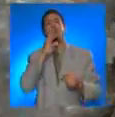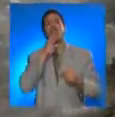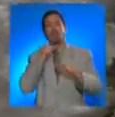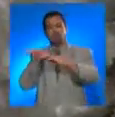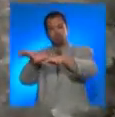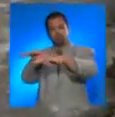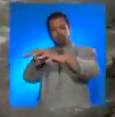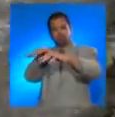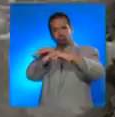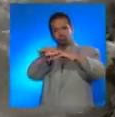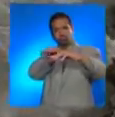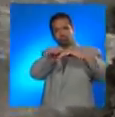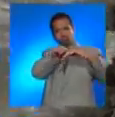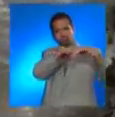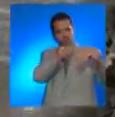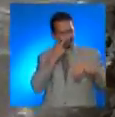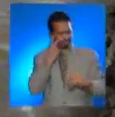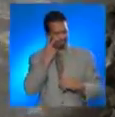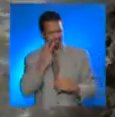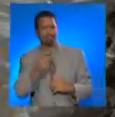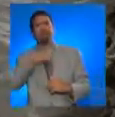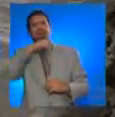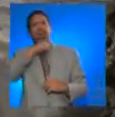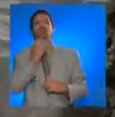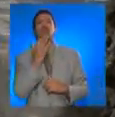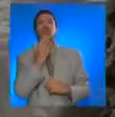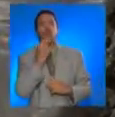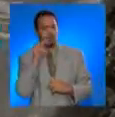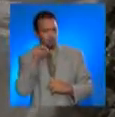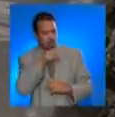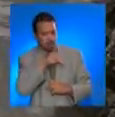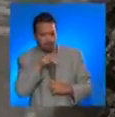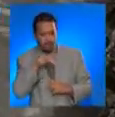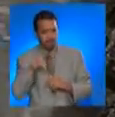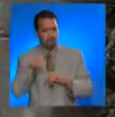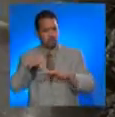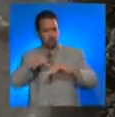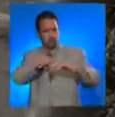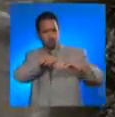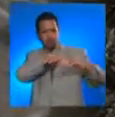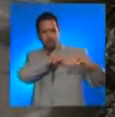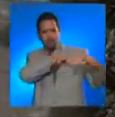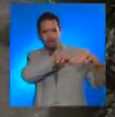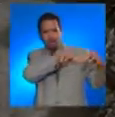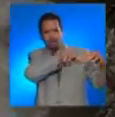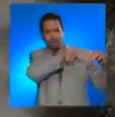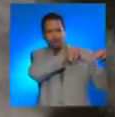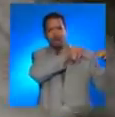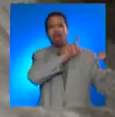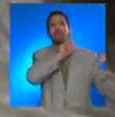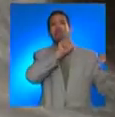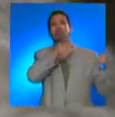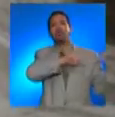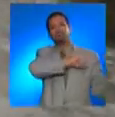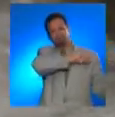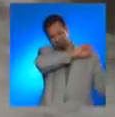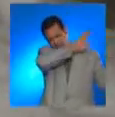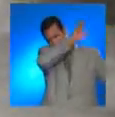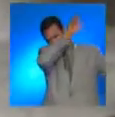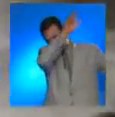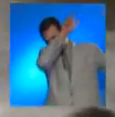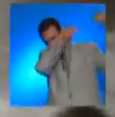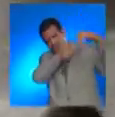to withdraw as it exposed reef and parts of the seabed. Shortly afterward, the first wave hit,